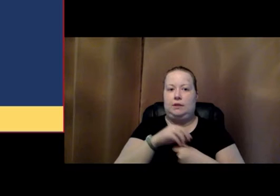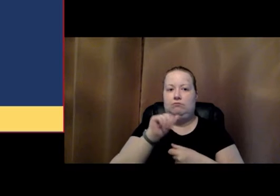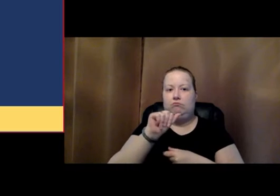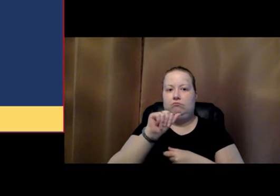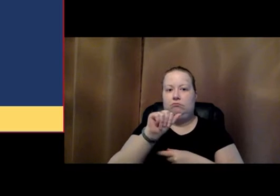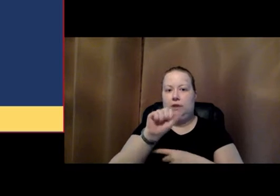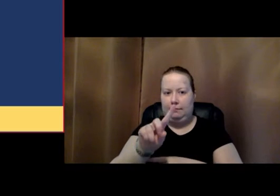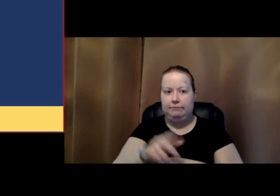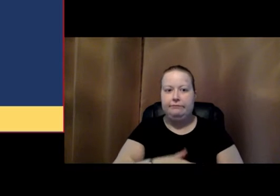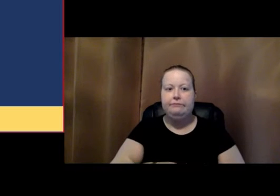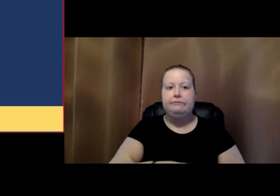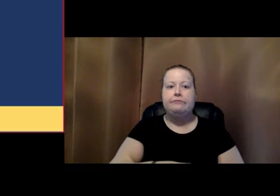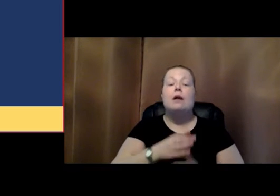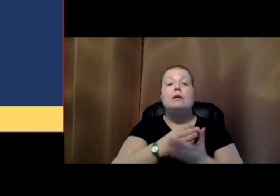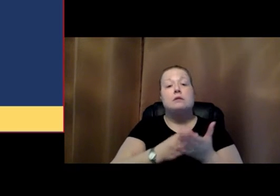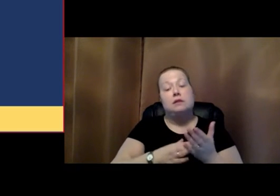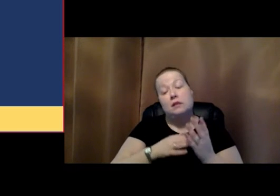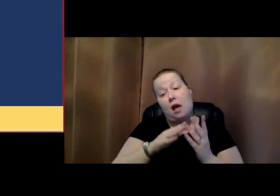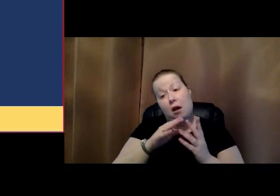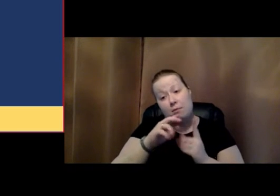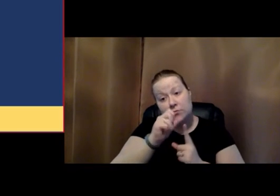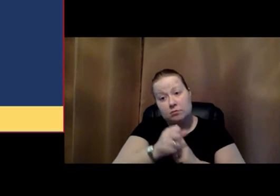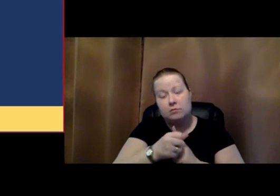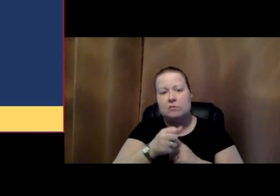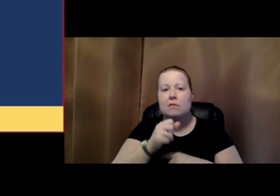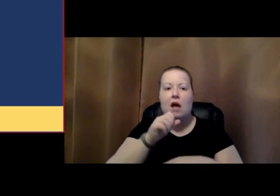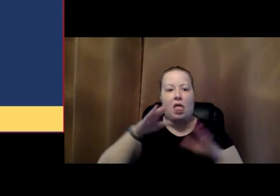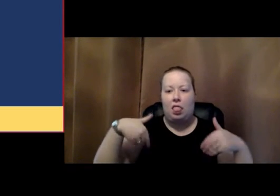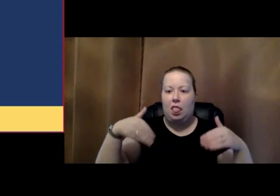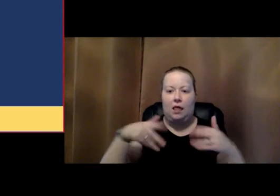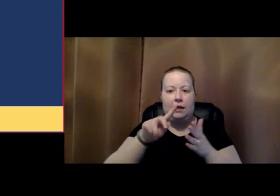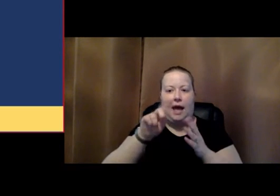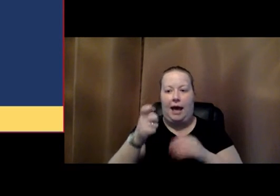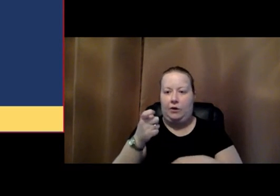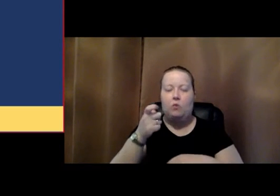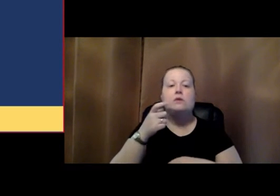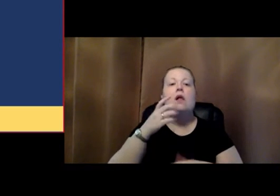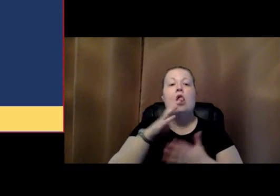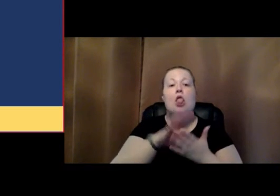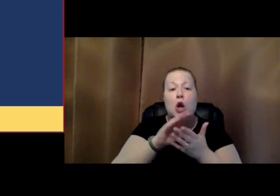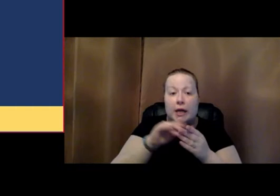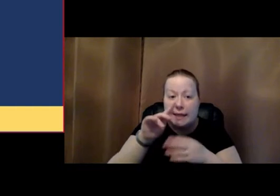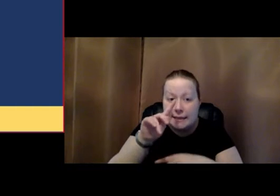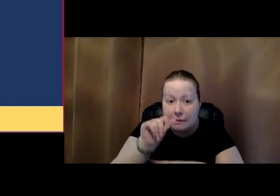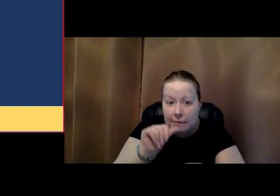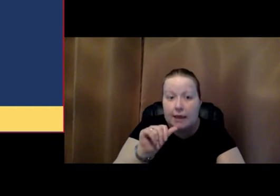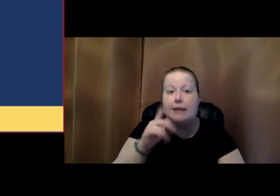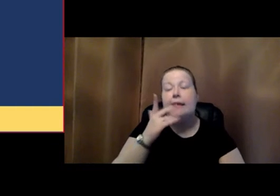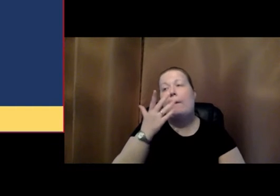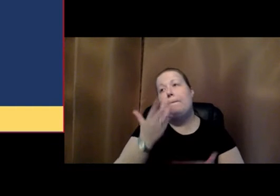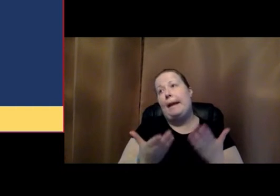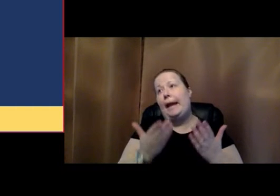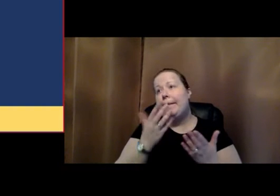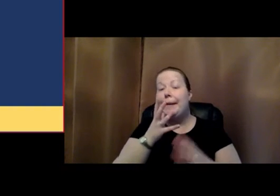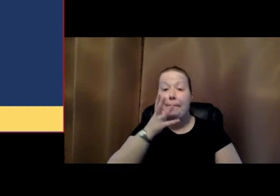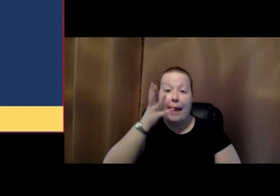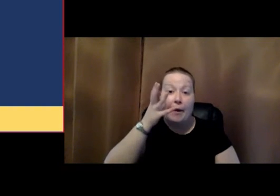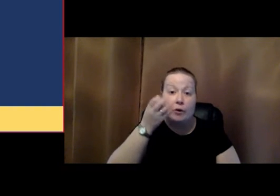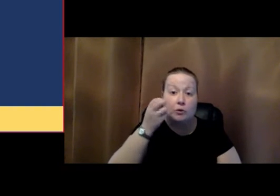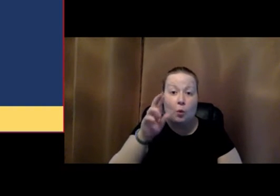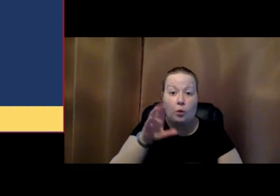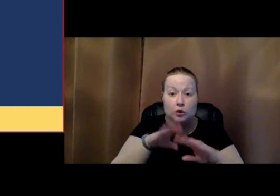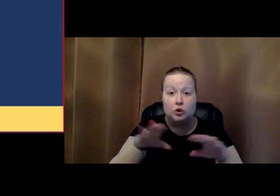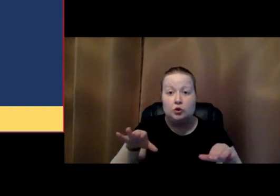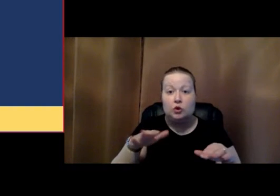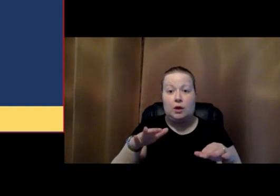In some cases, they're undiagnosed reasons. Learning disabilities, maybe parents or children think